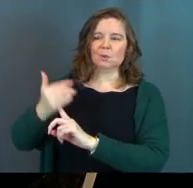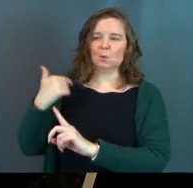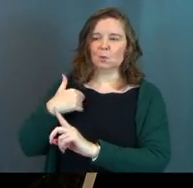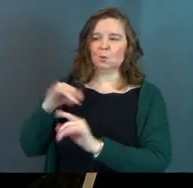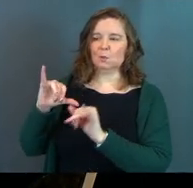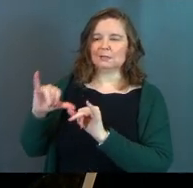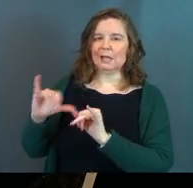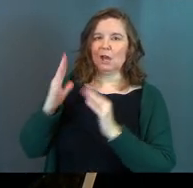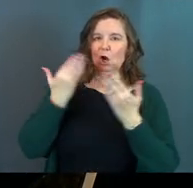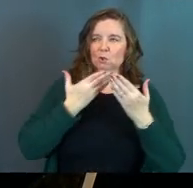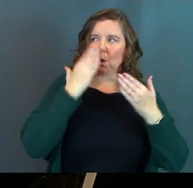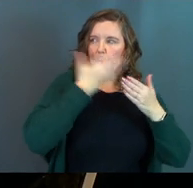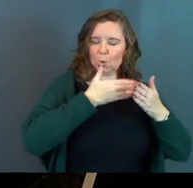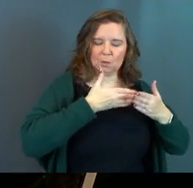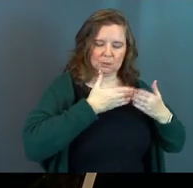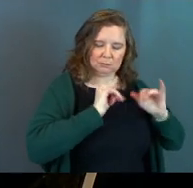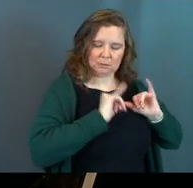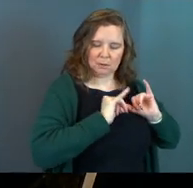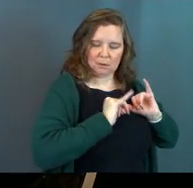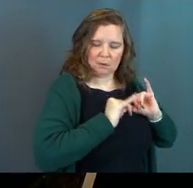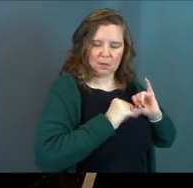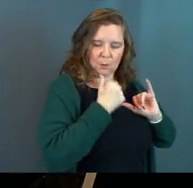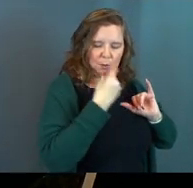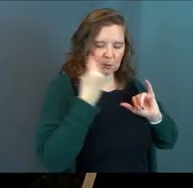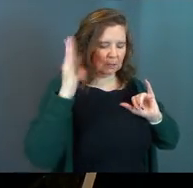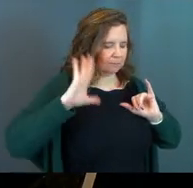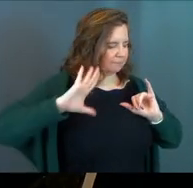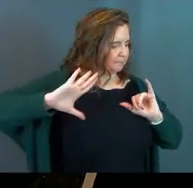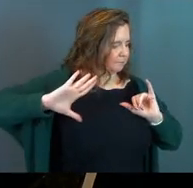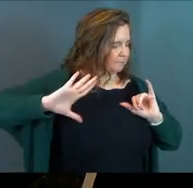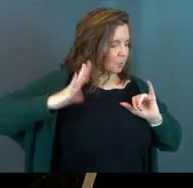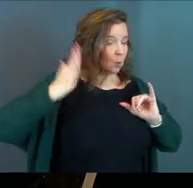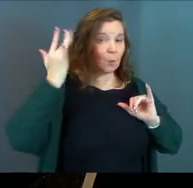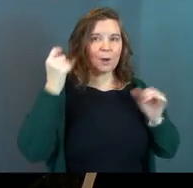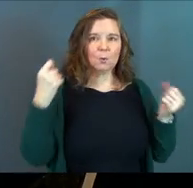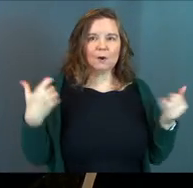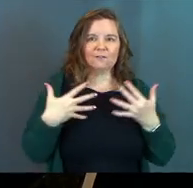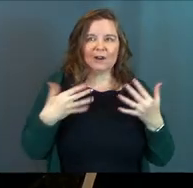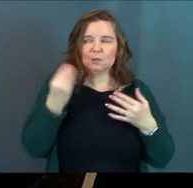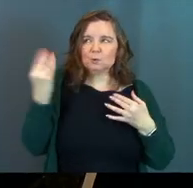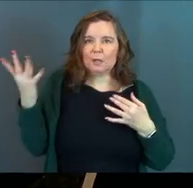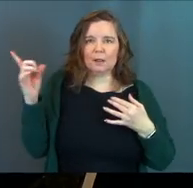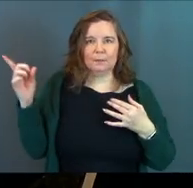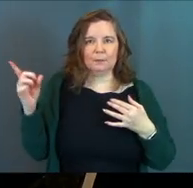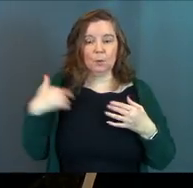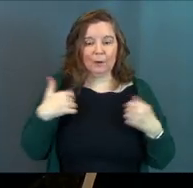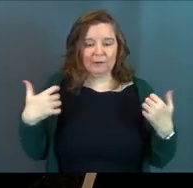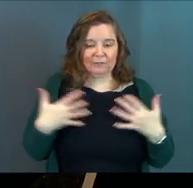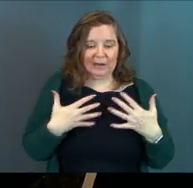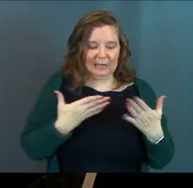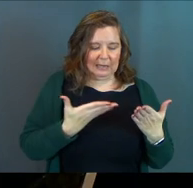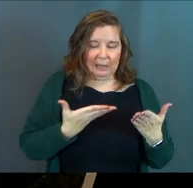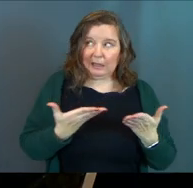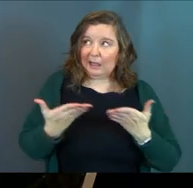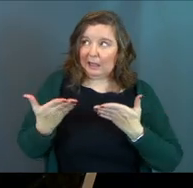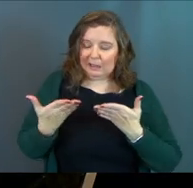We stay in our dark corner and we don't tell him because we're afraid to go tell him. We're afraid to bring him in. We're